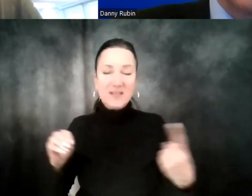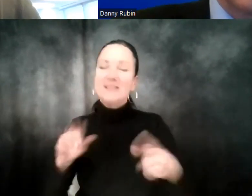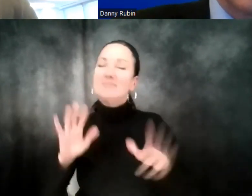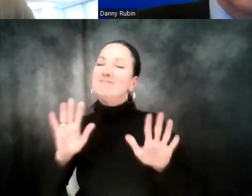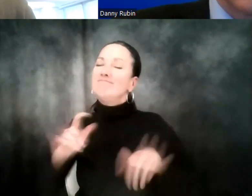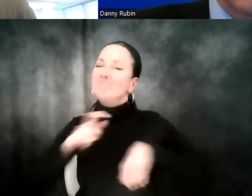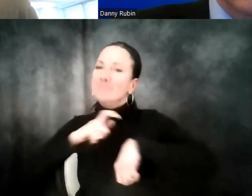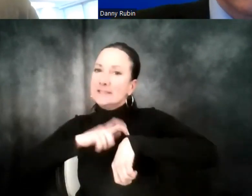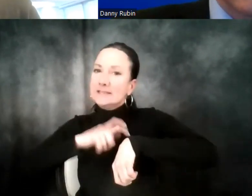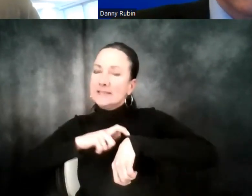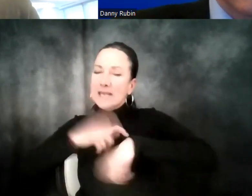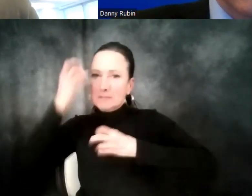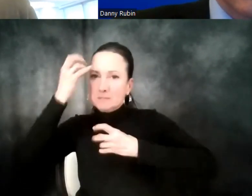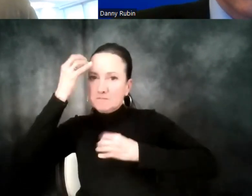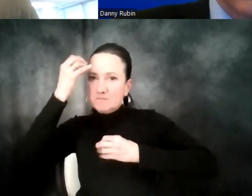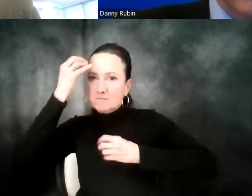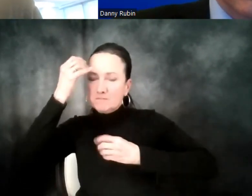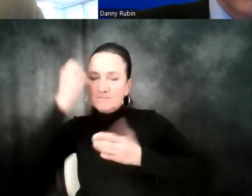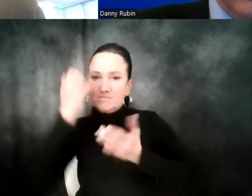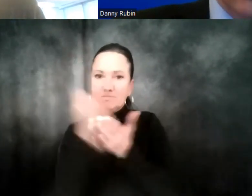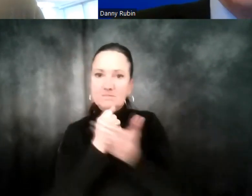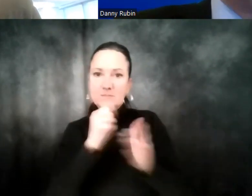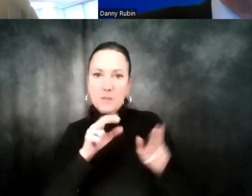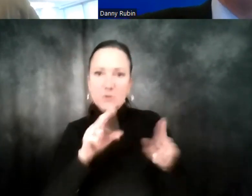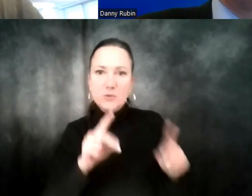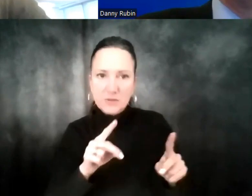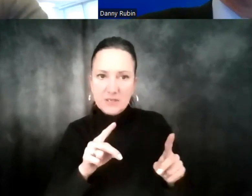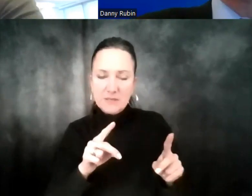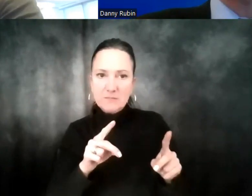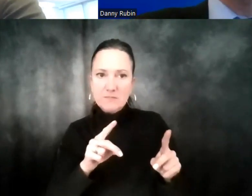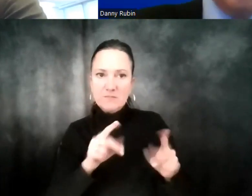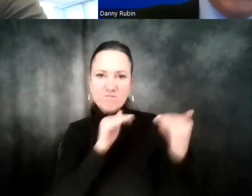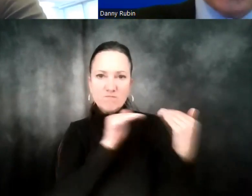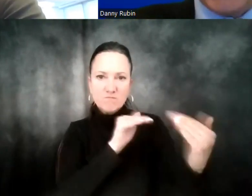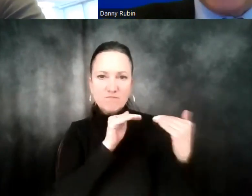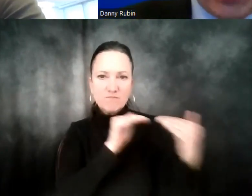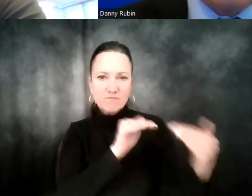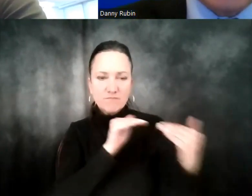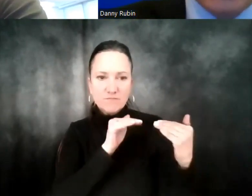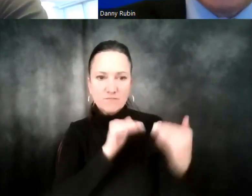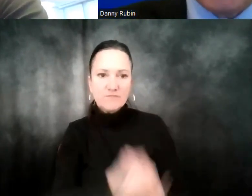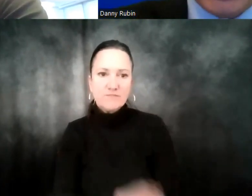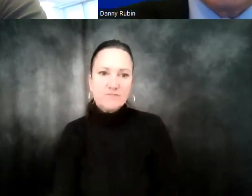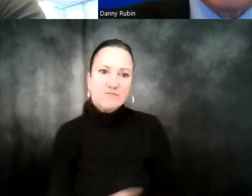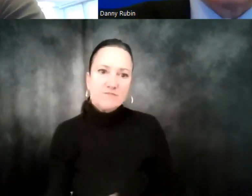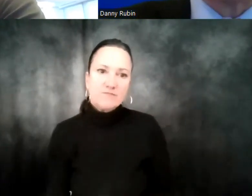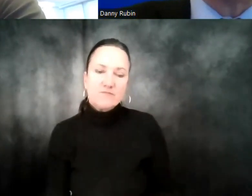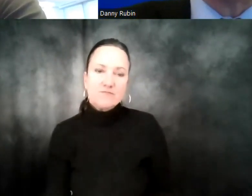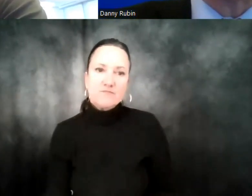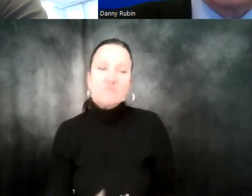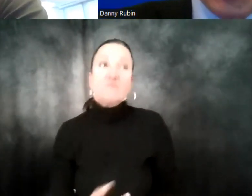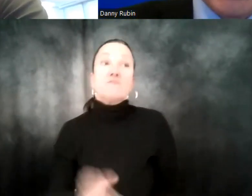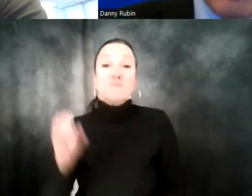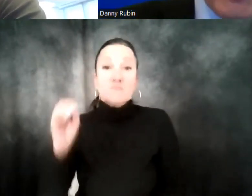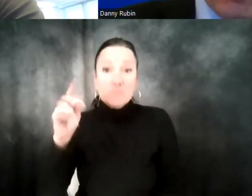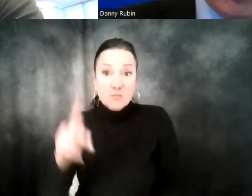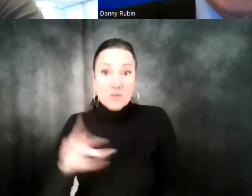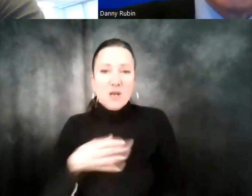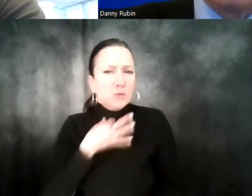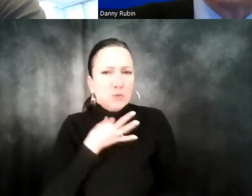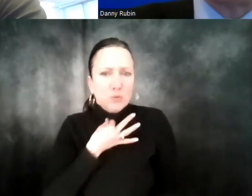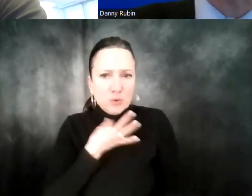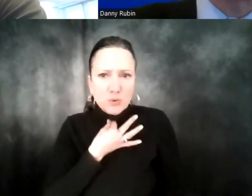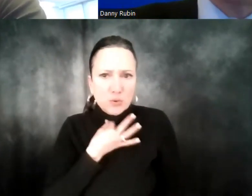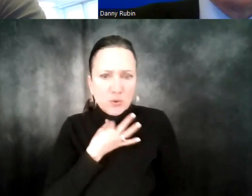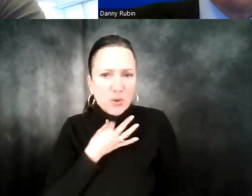to capitalize on that opportunity as effectively as possible. Wow. So what I was doing was I was curious about